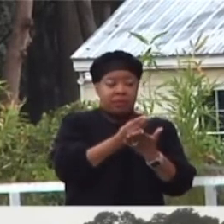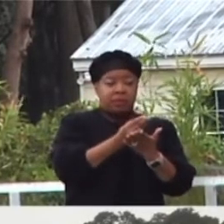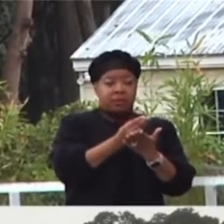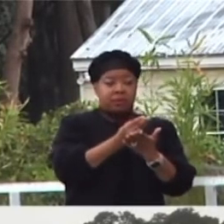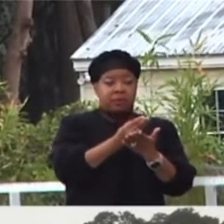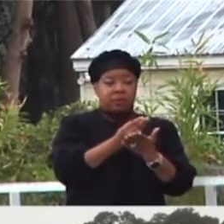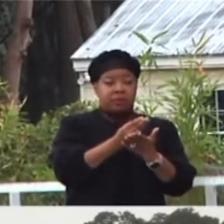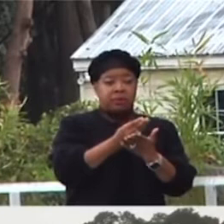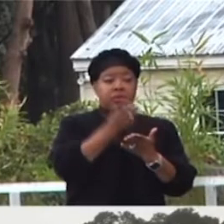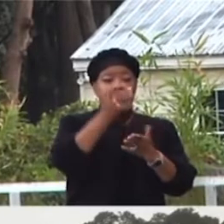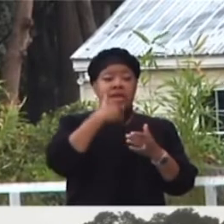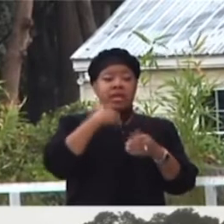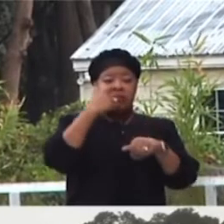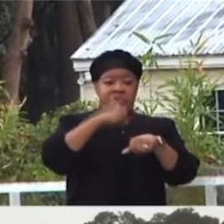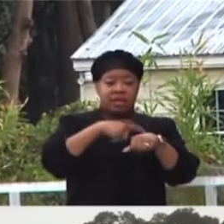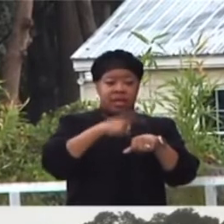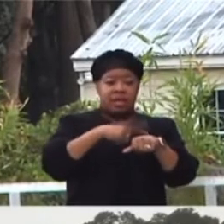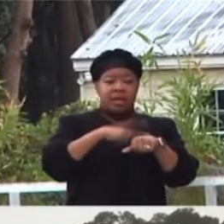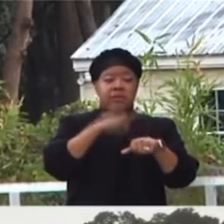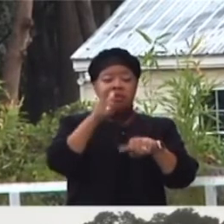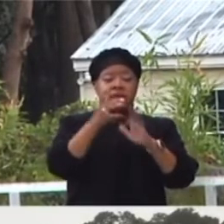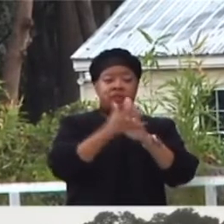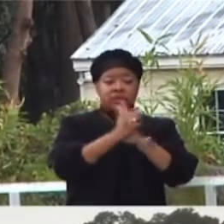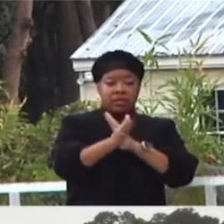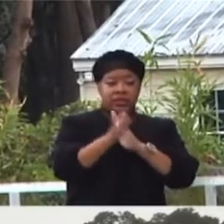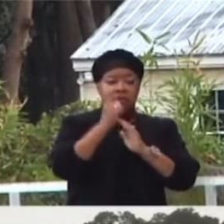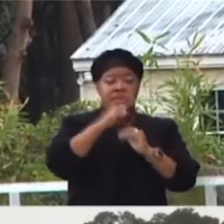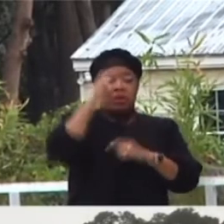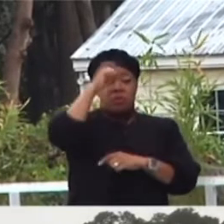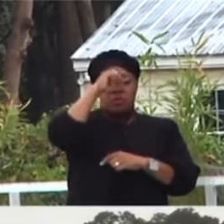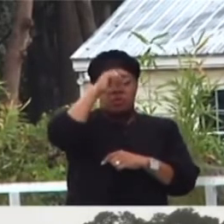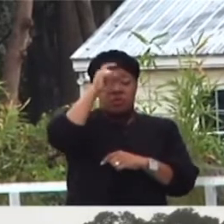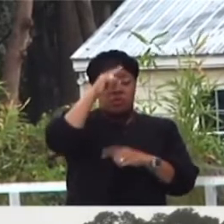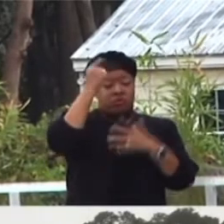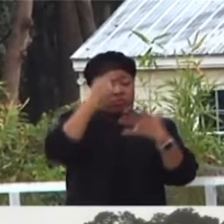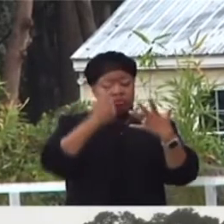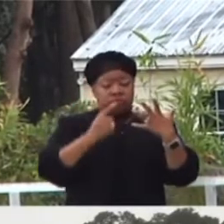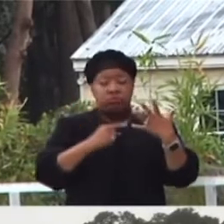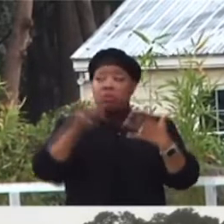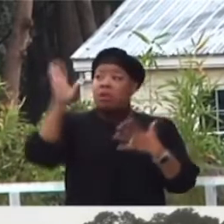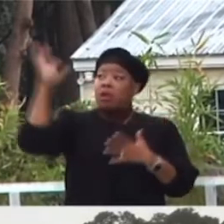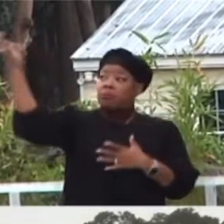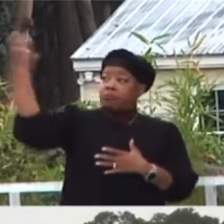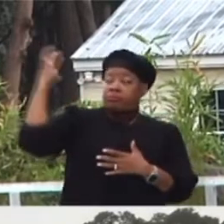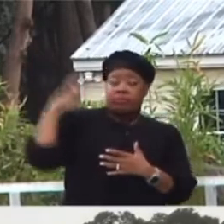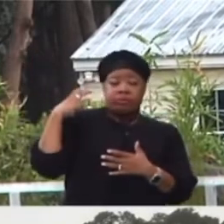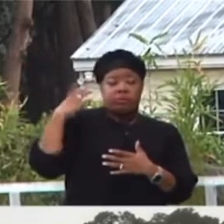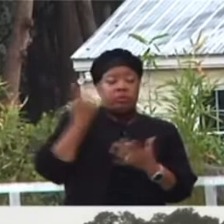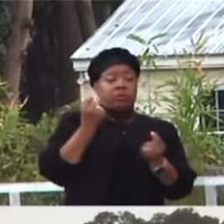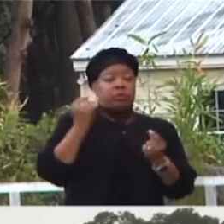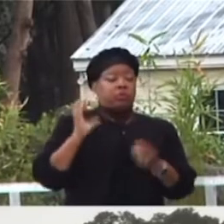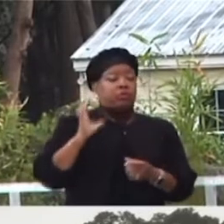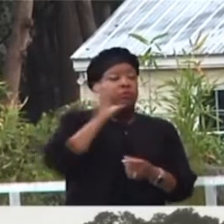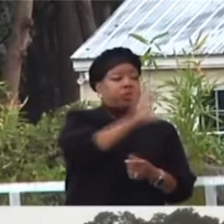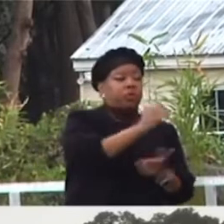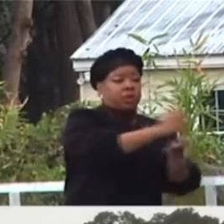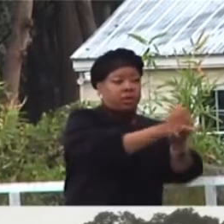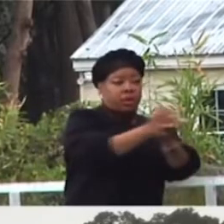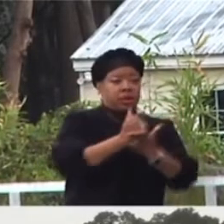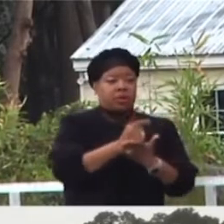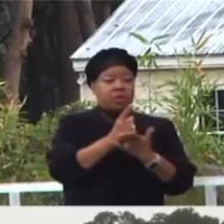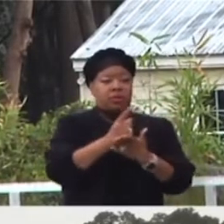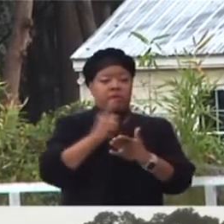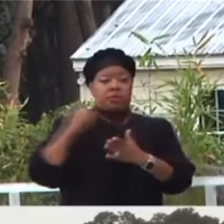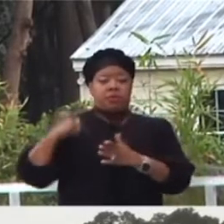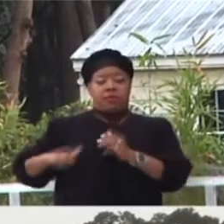you have time, you have talents, you have wisdom, you have all of the things that God gave you to give back to those individuals that will be